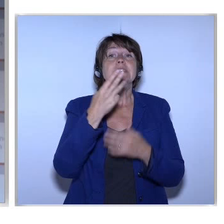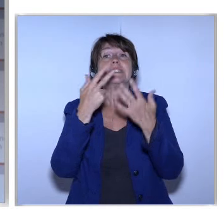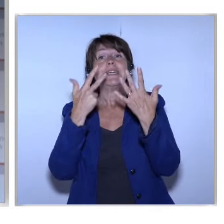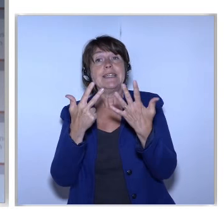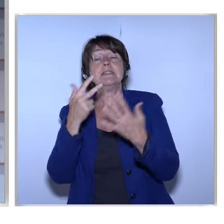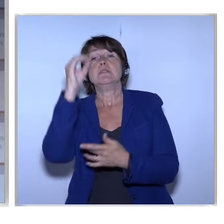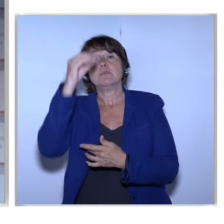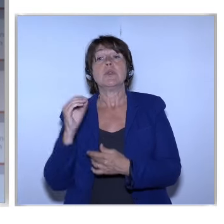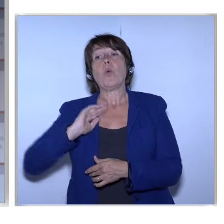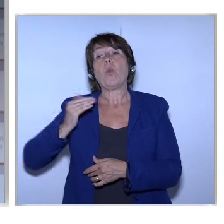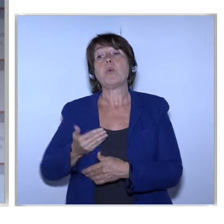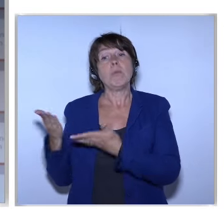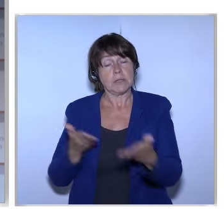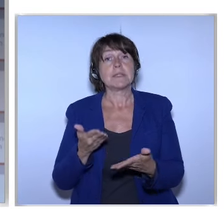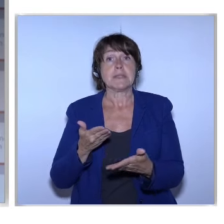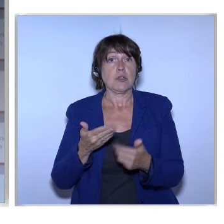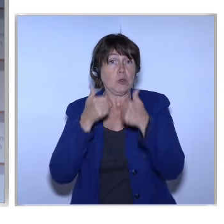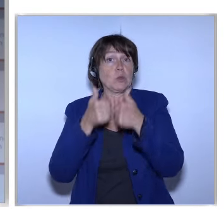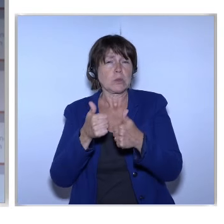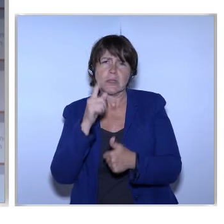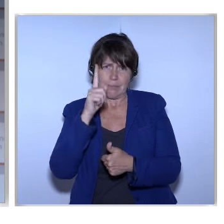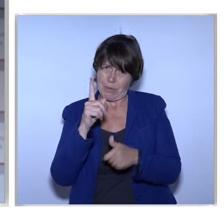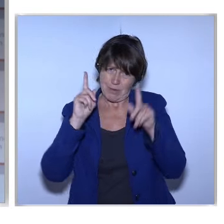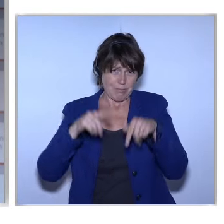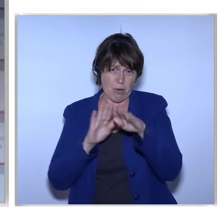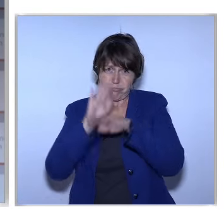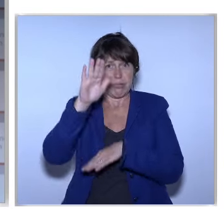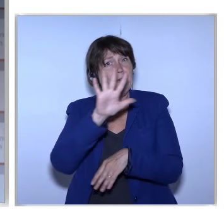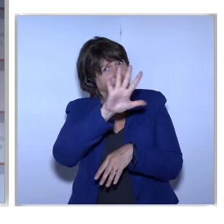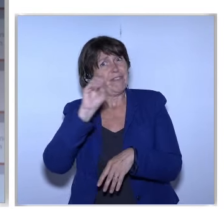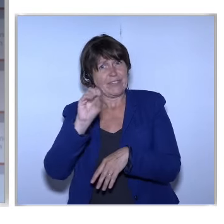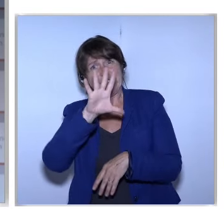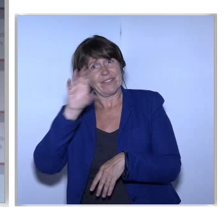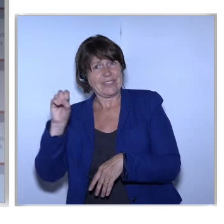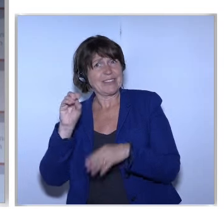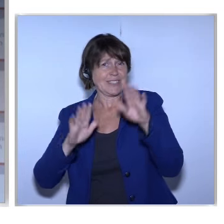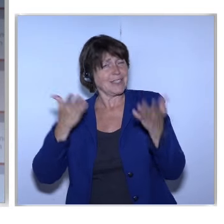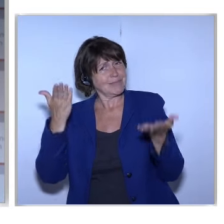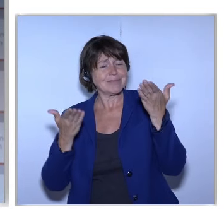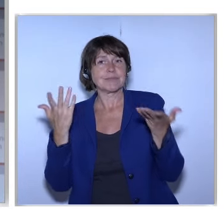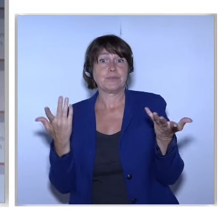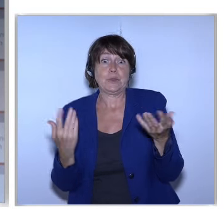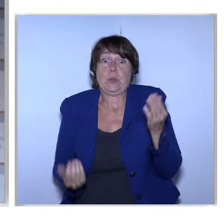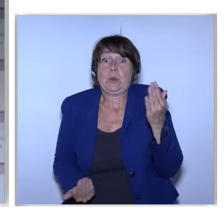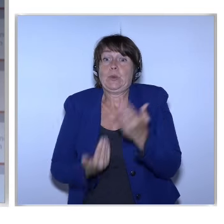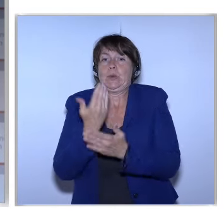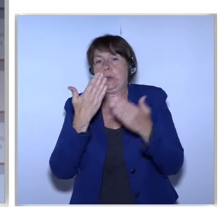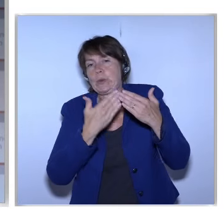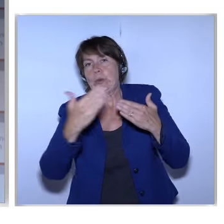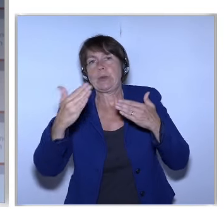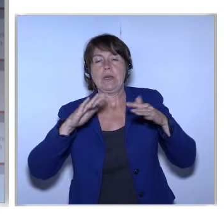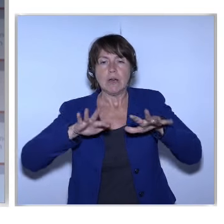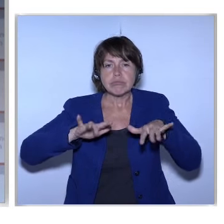And I think that The youth of the digital age Need to be given A stronger